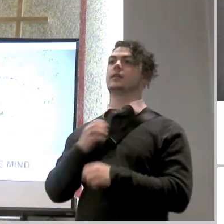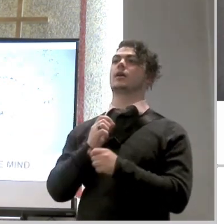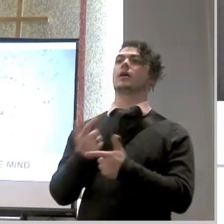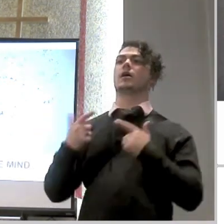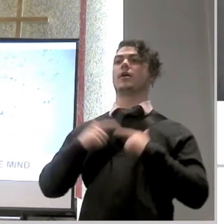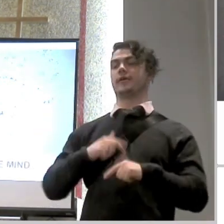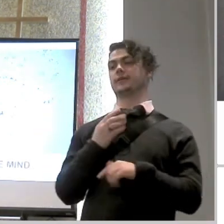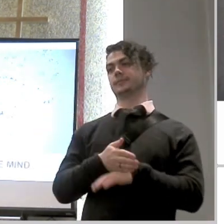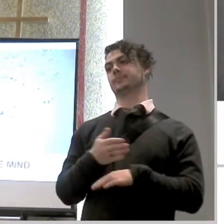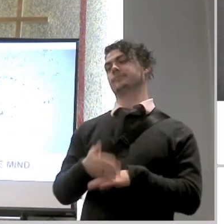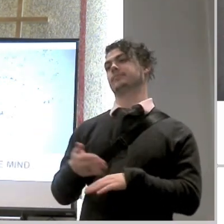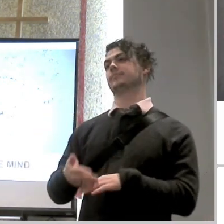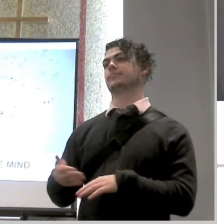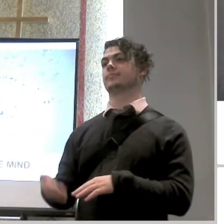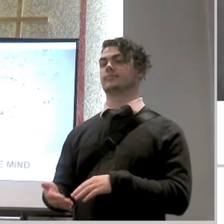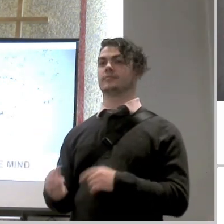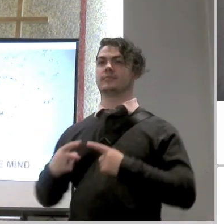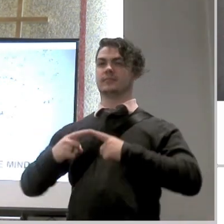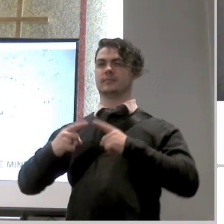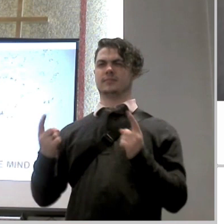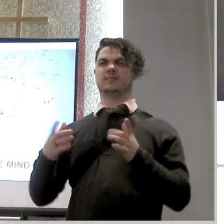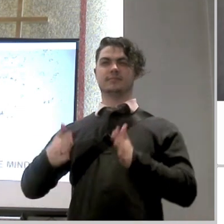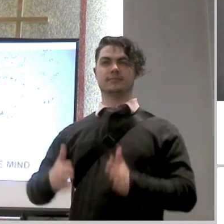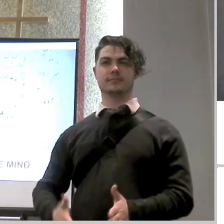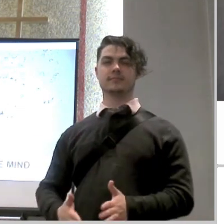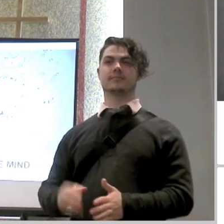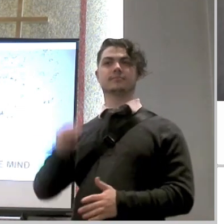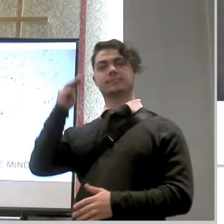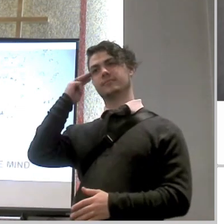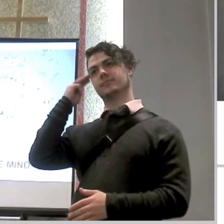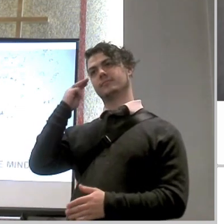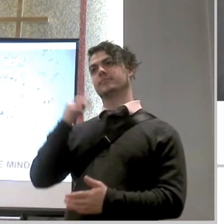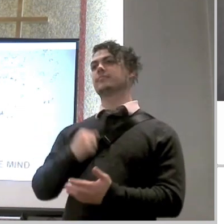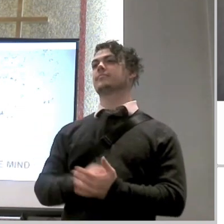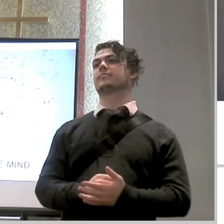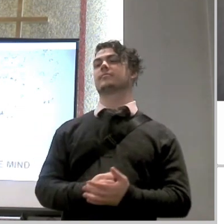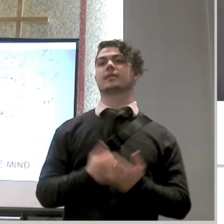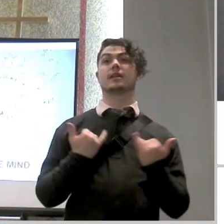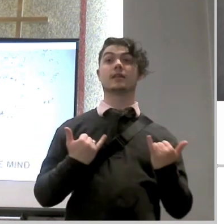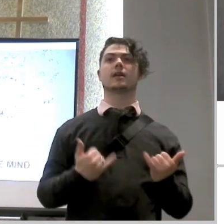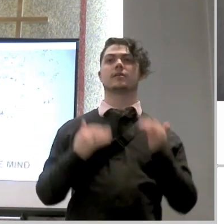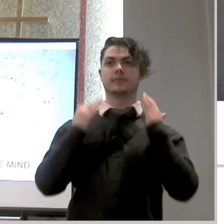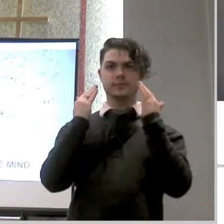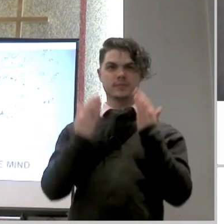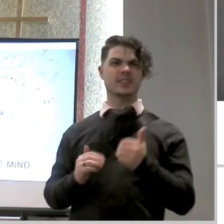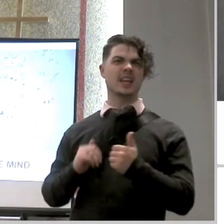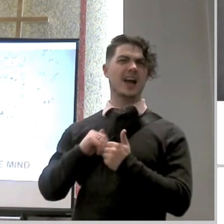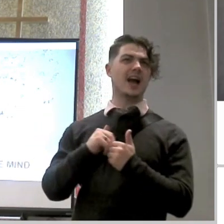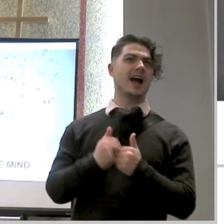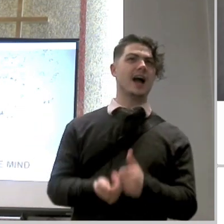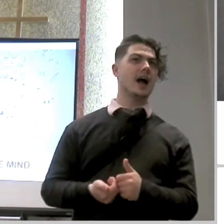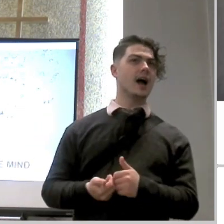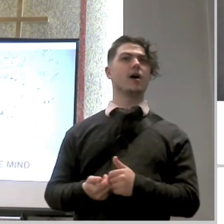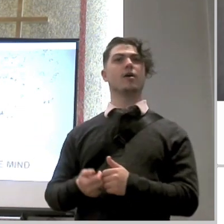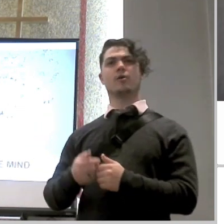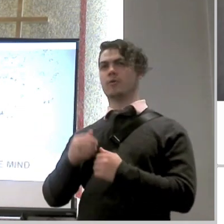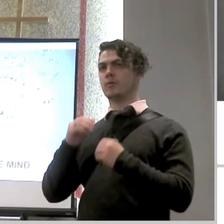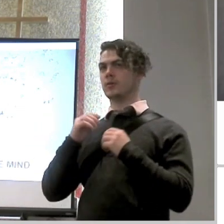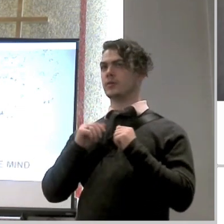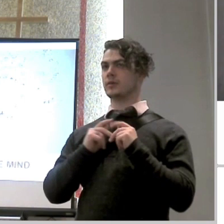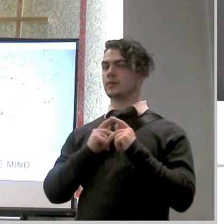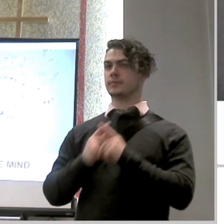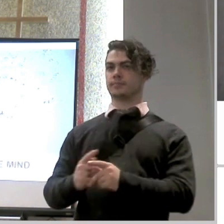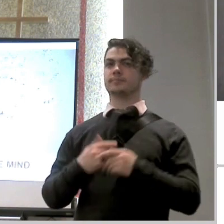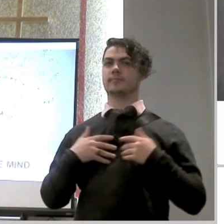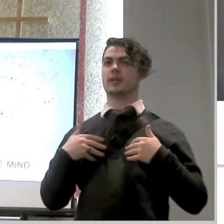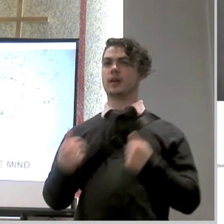little while enemies of the mind and so we'll be focusing on how to keep our minds healthy knowing that the bible is